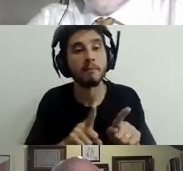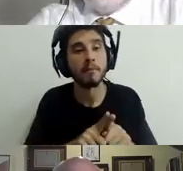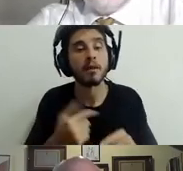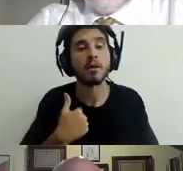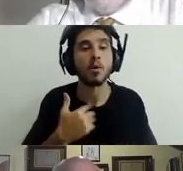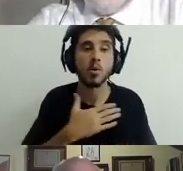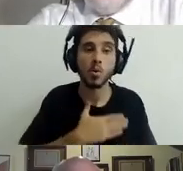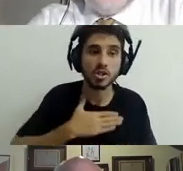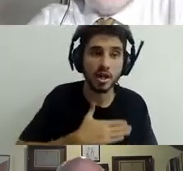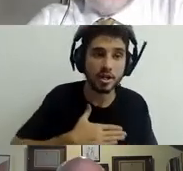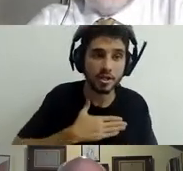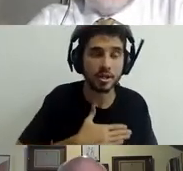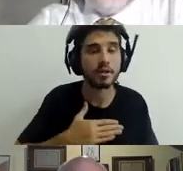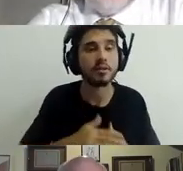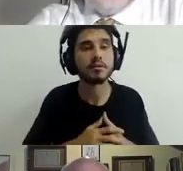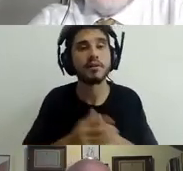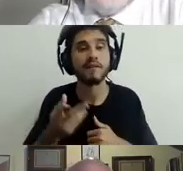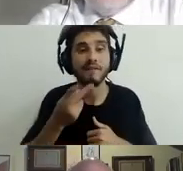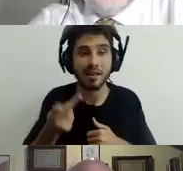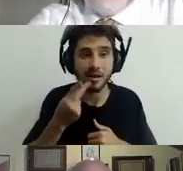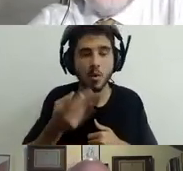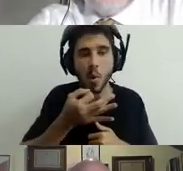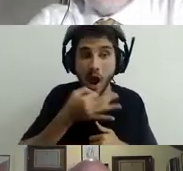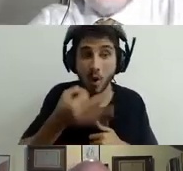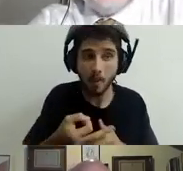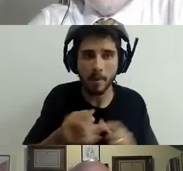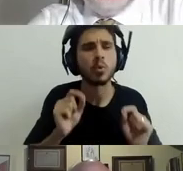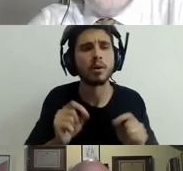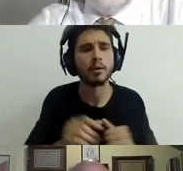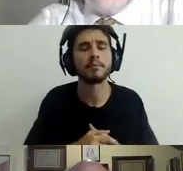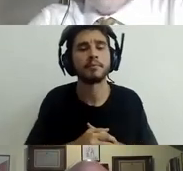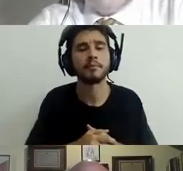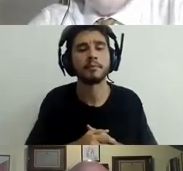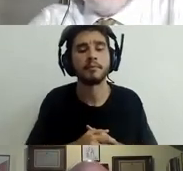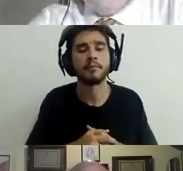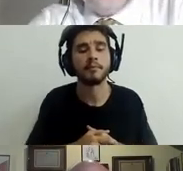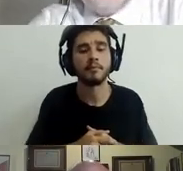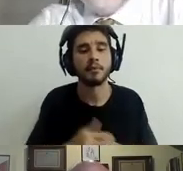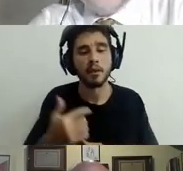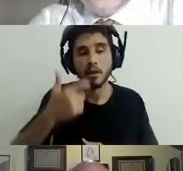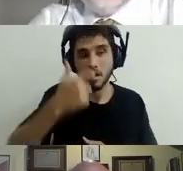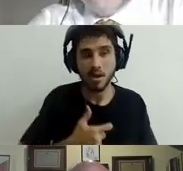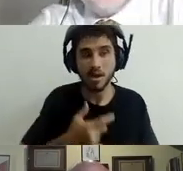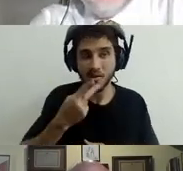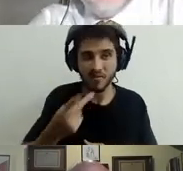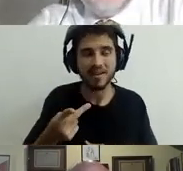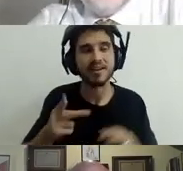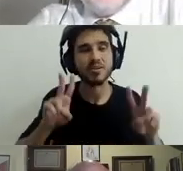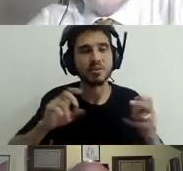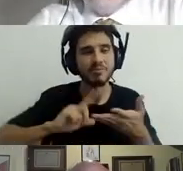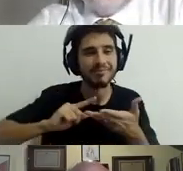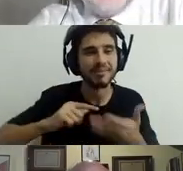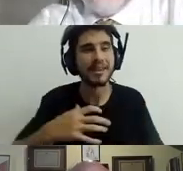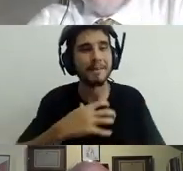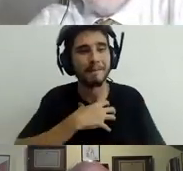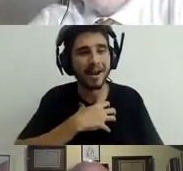around that so far my arguments or my reasoning was about the impact of the pandemic on education. But